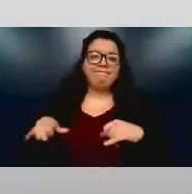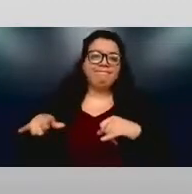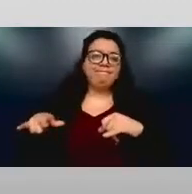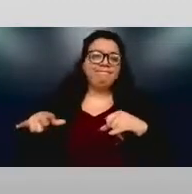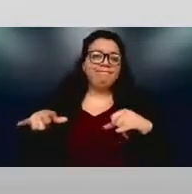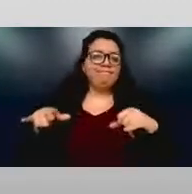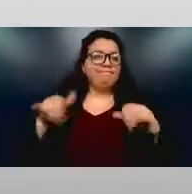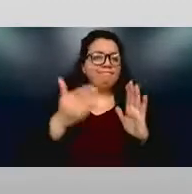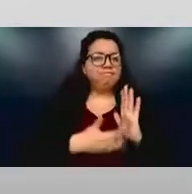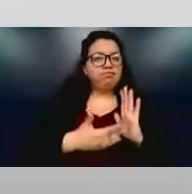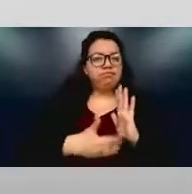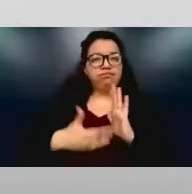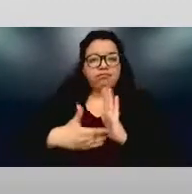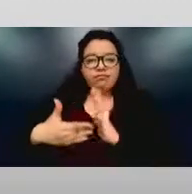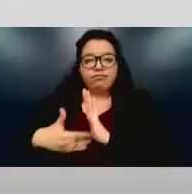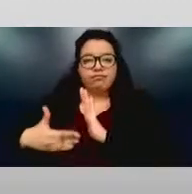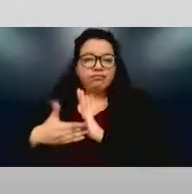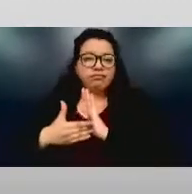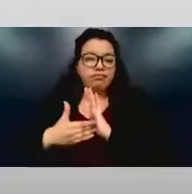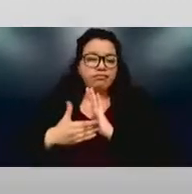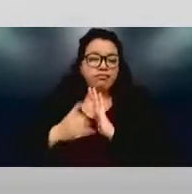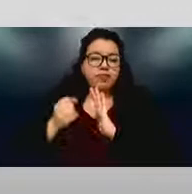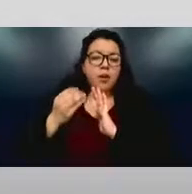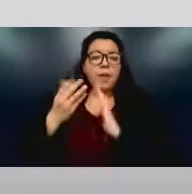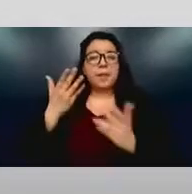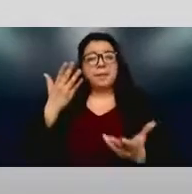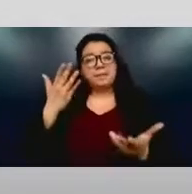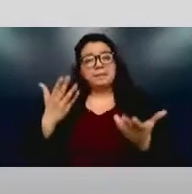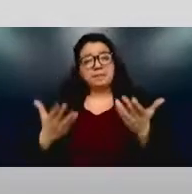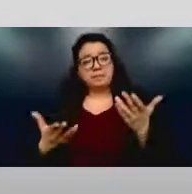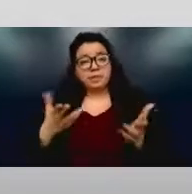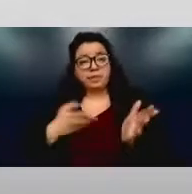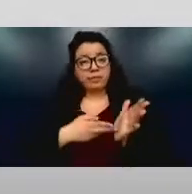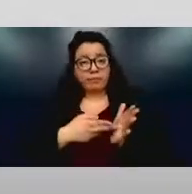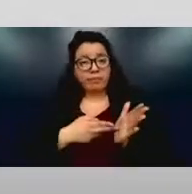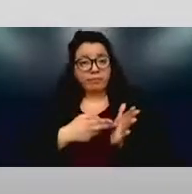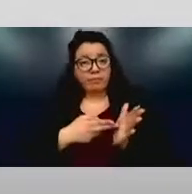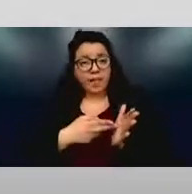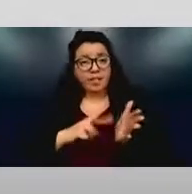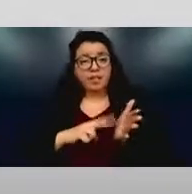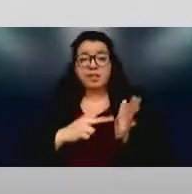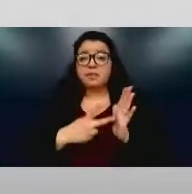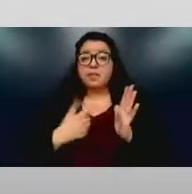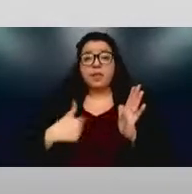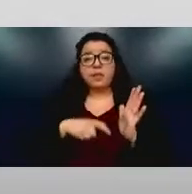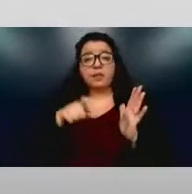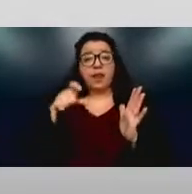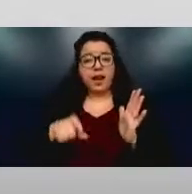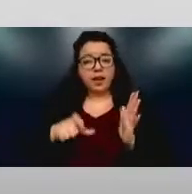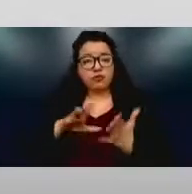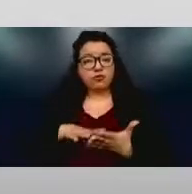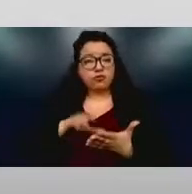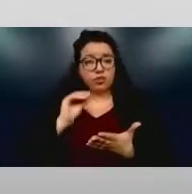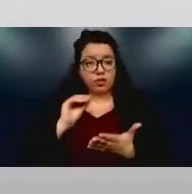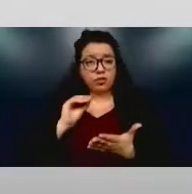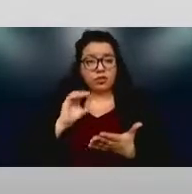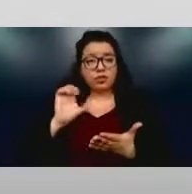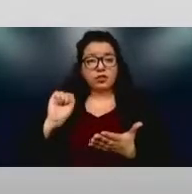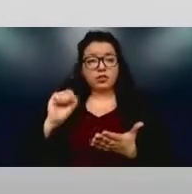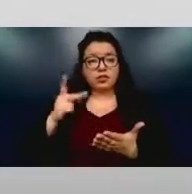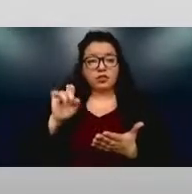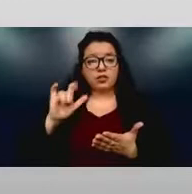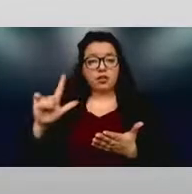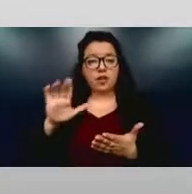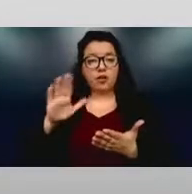so it's probably true that we have to learn more of what Cheryl is recommending here in infrastructure